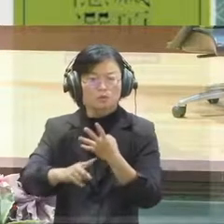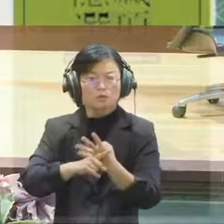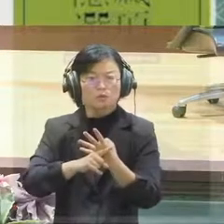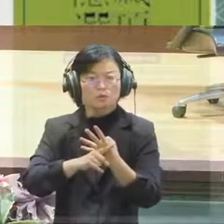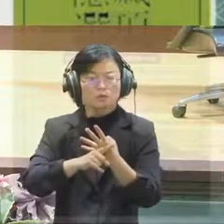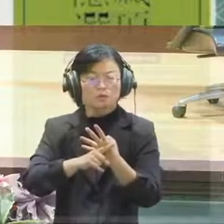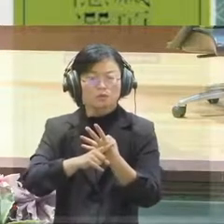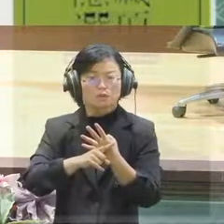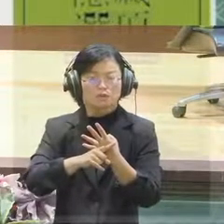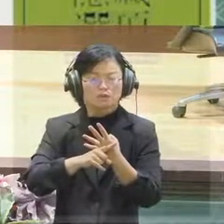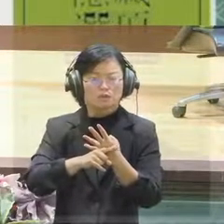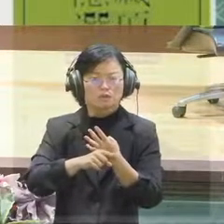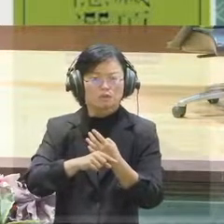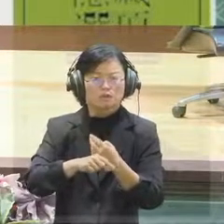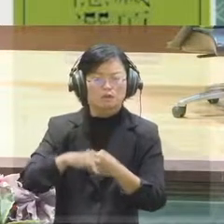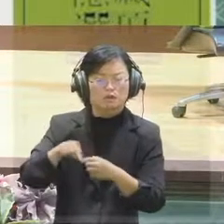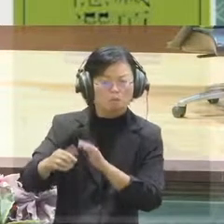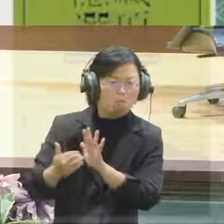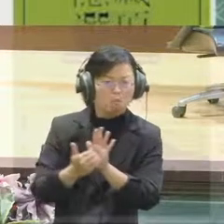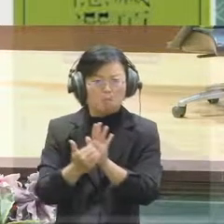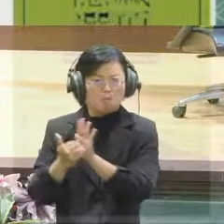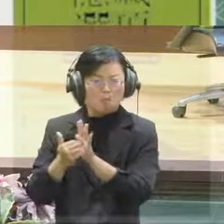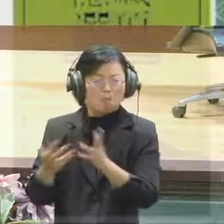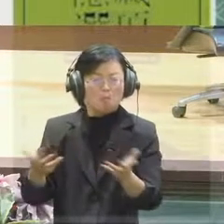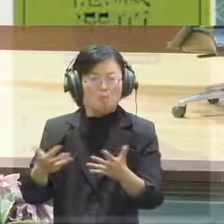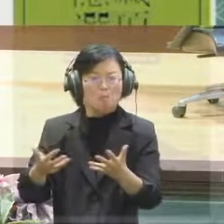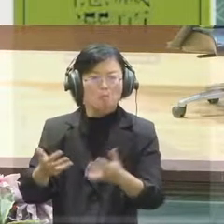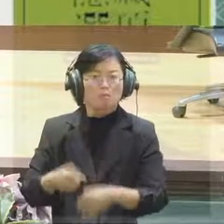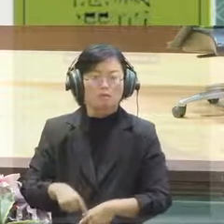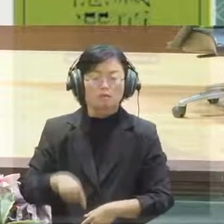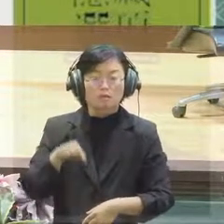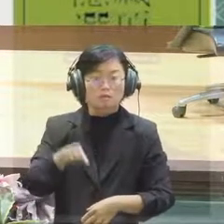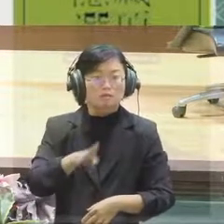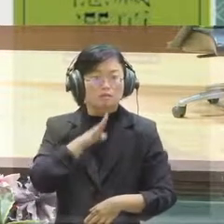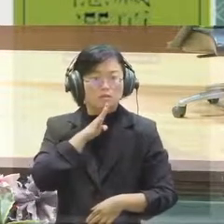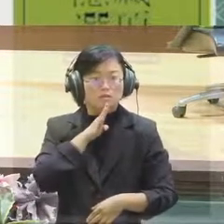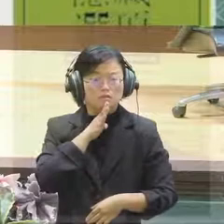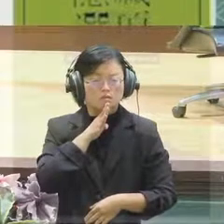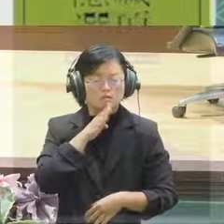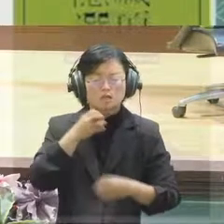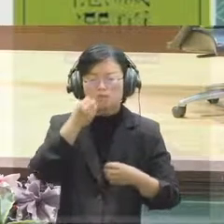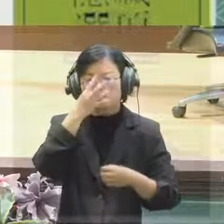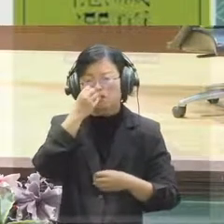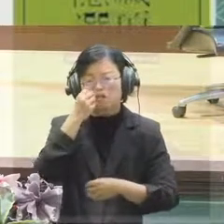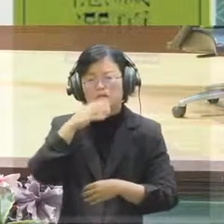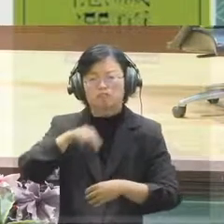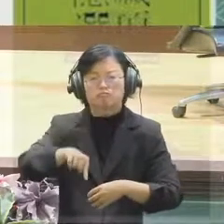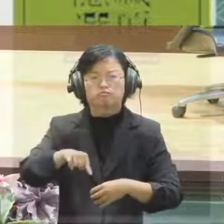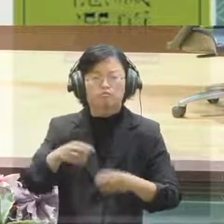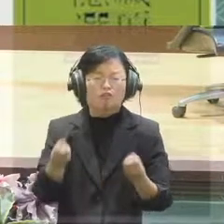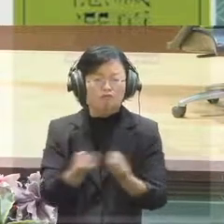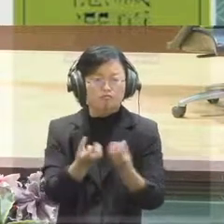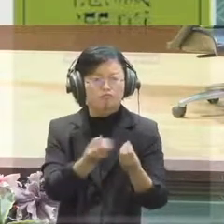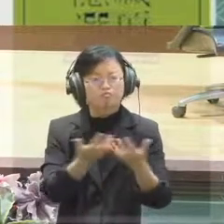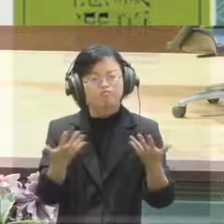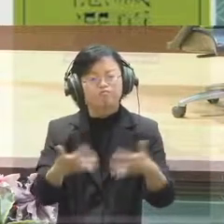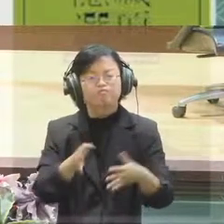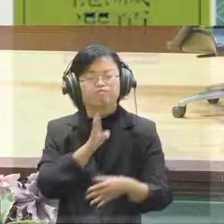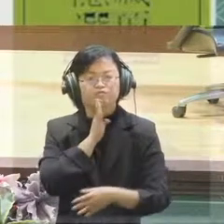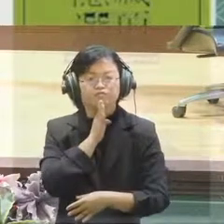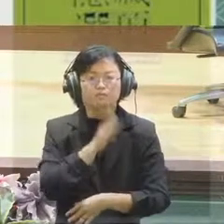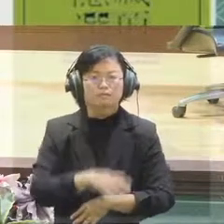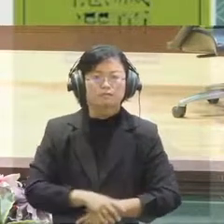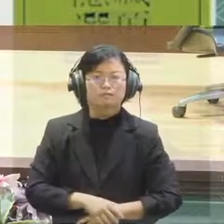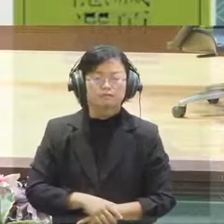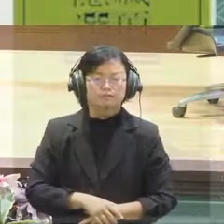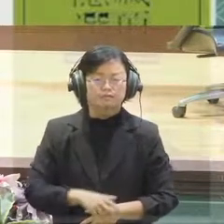salient social issues in Hong Kong that forms quite a major